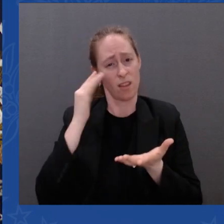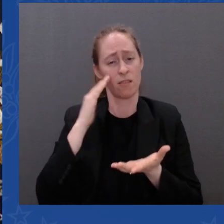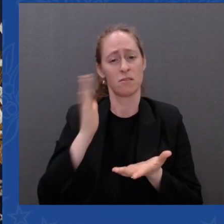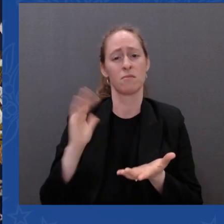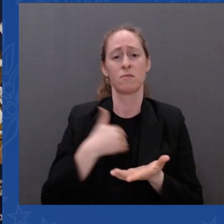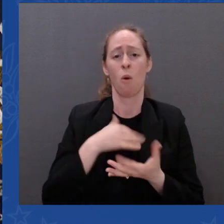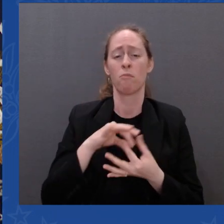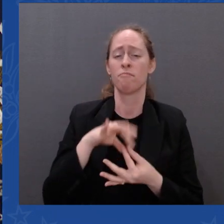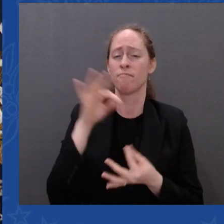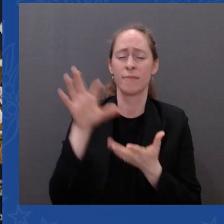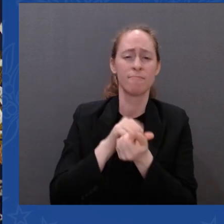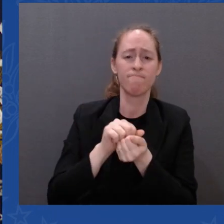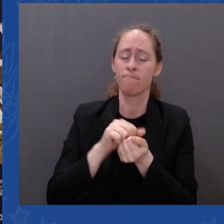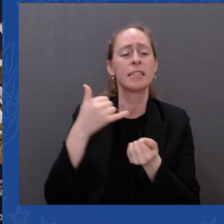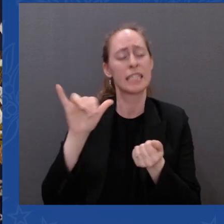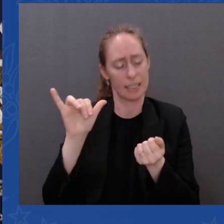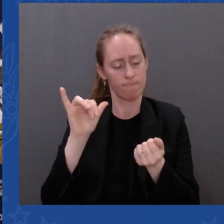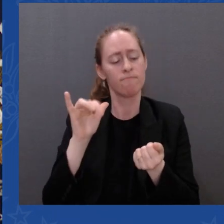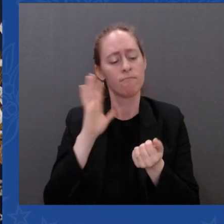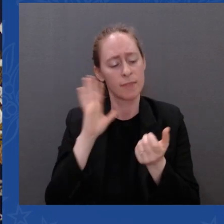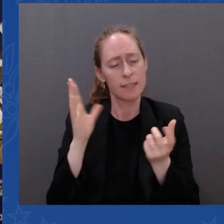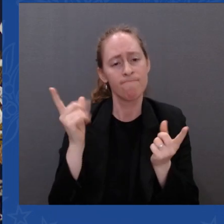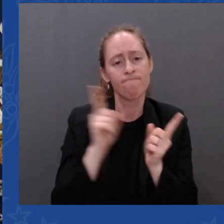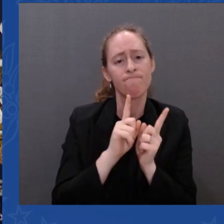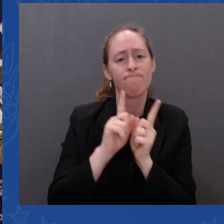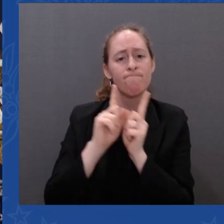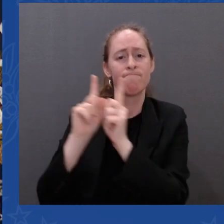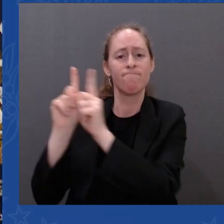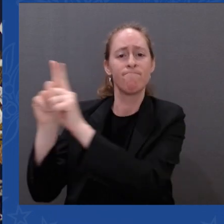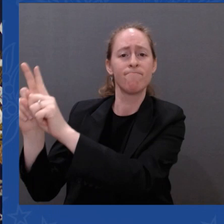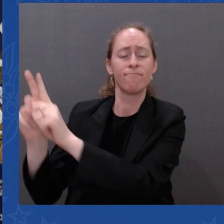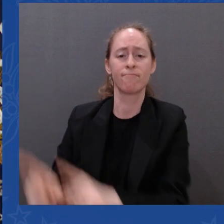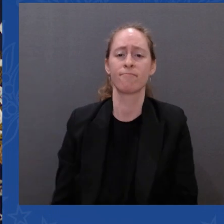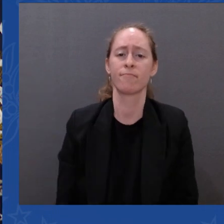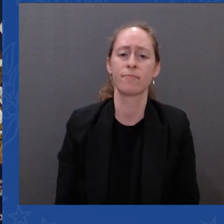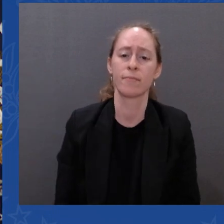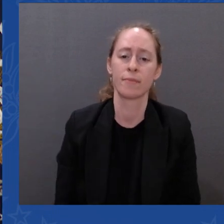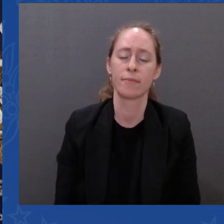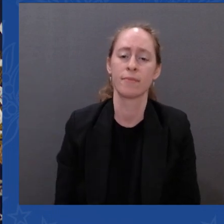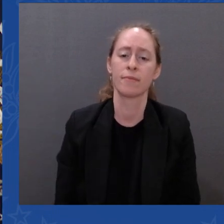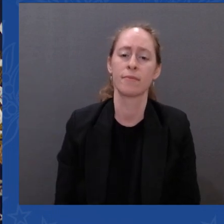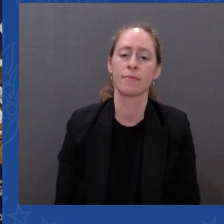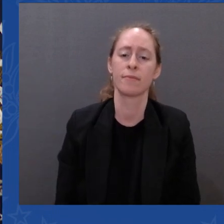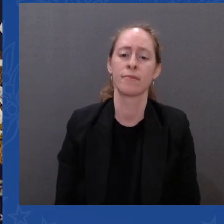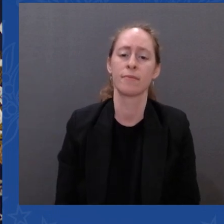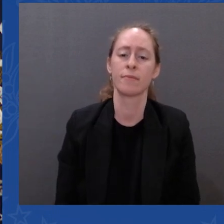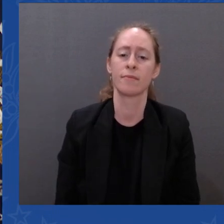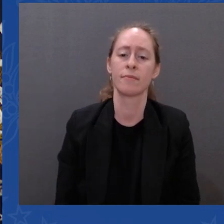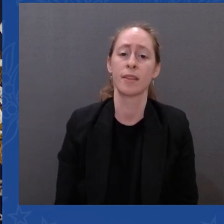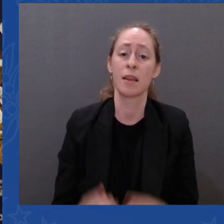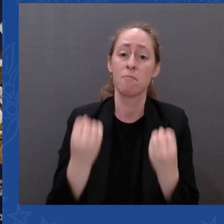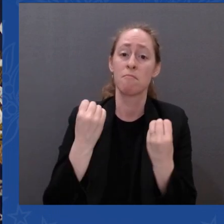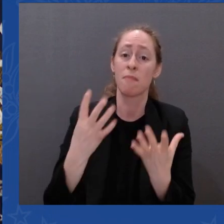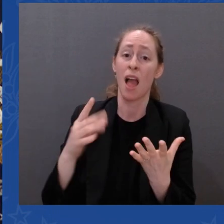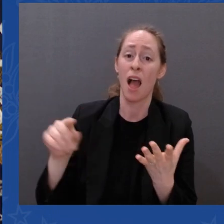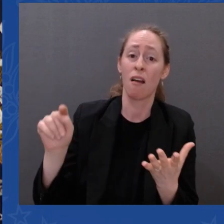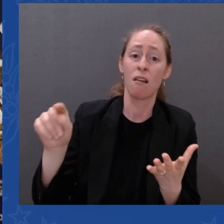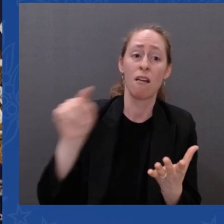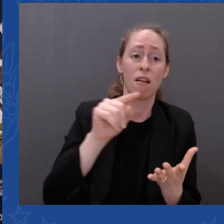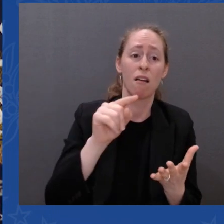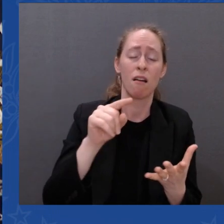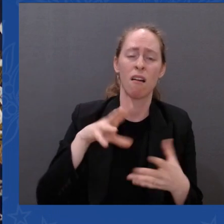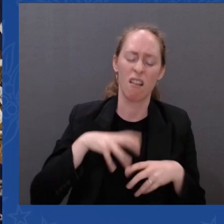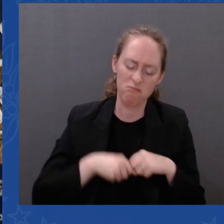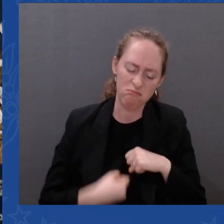So tonight, I ask the nation to pray for them. Give the parents and siblings the strength